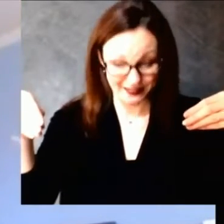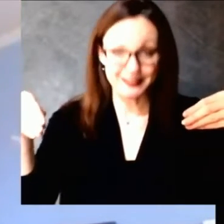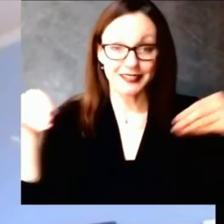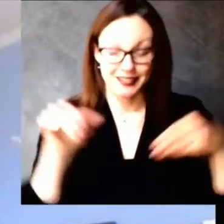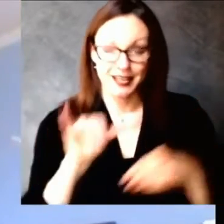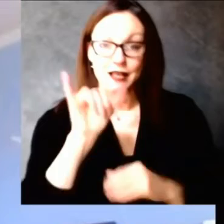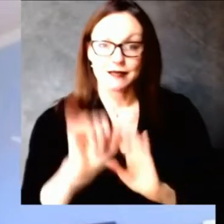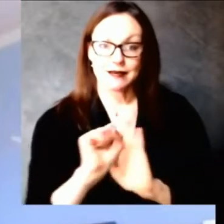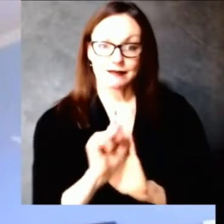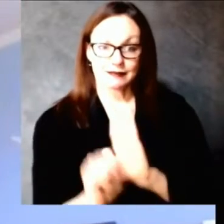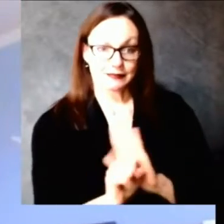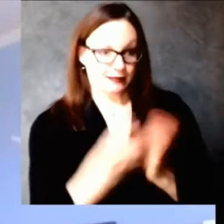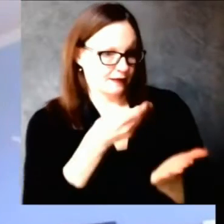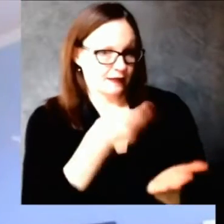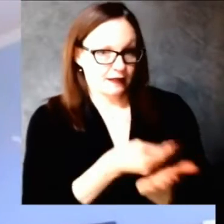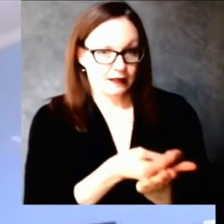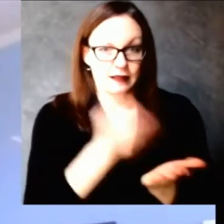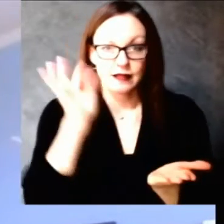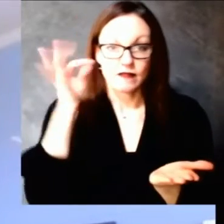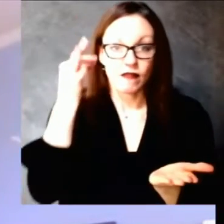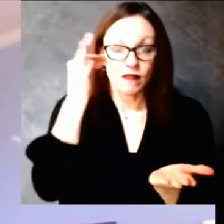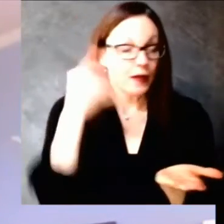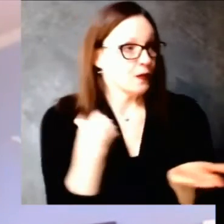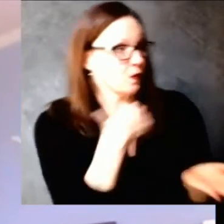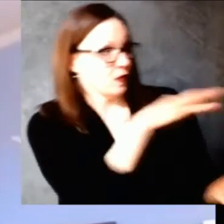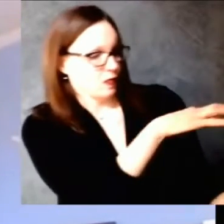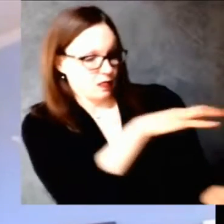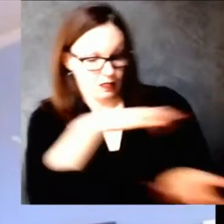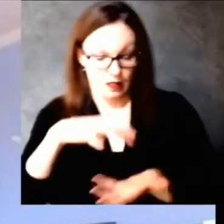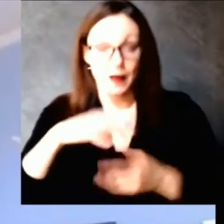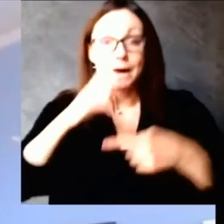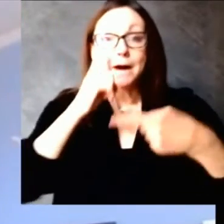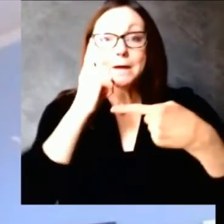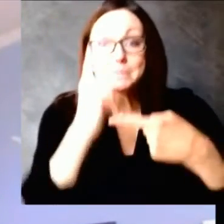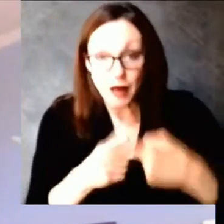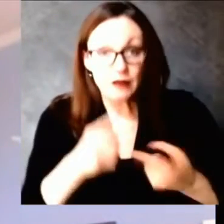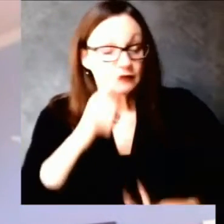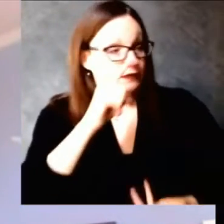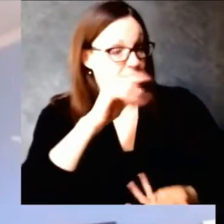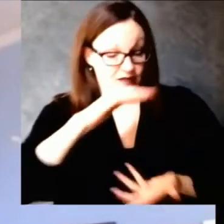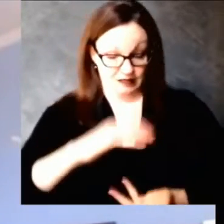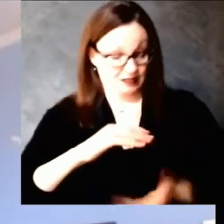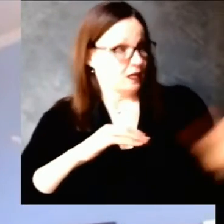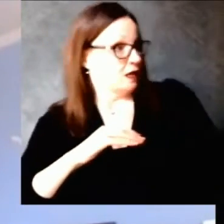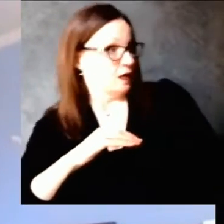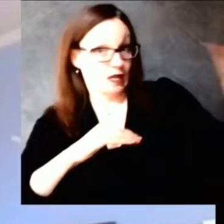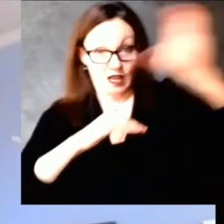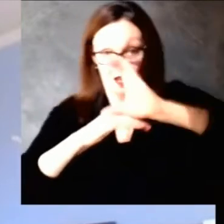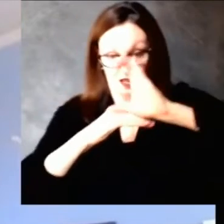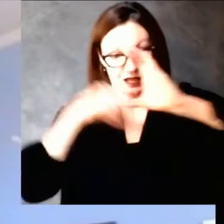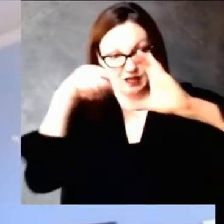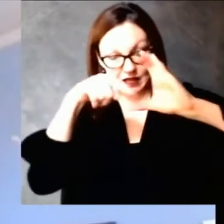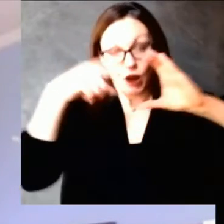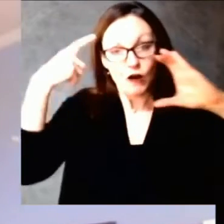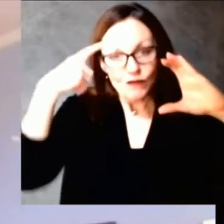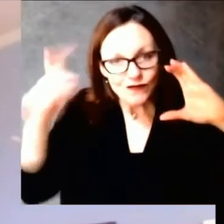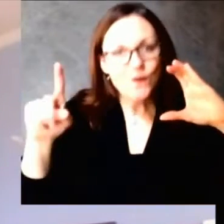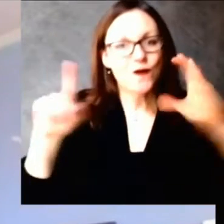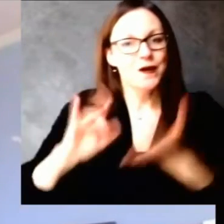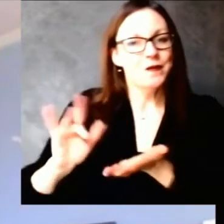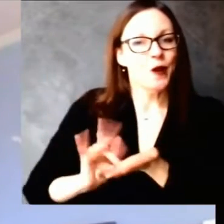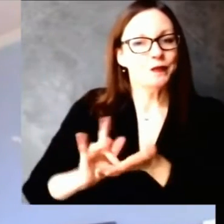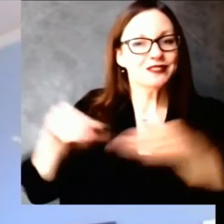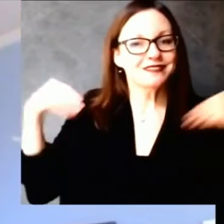continue. As more vaccine becomes available at the federal level, it is the intention of CDC to go ahead and